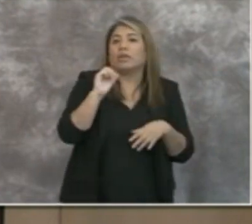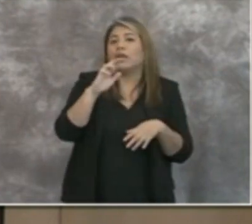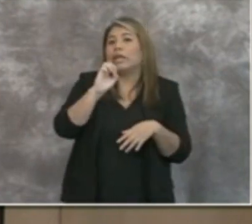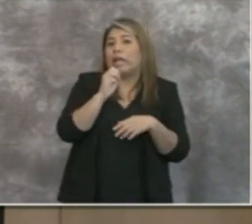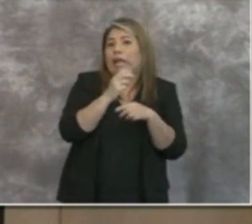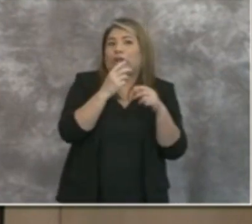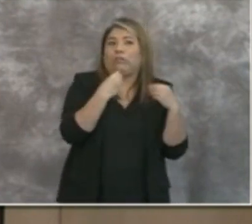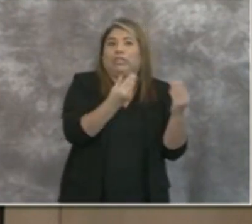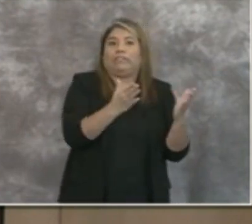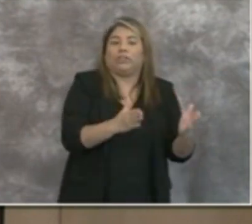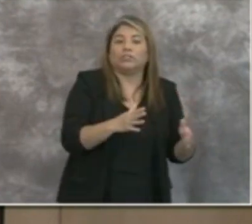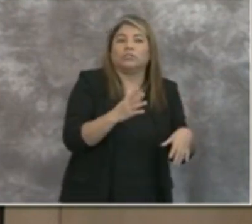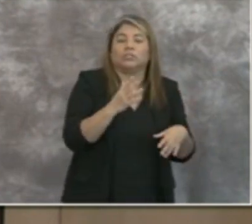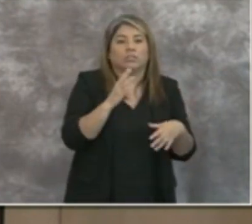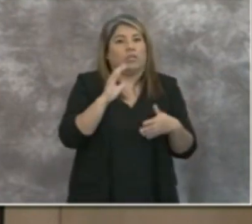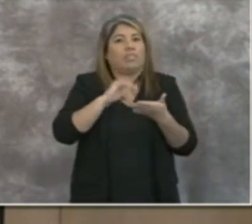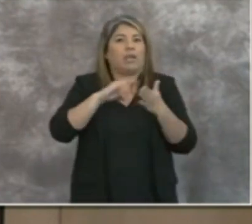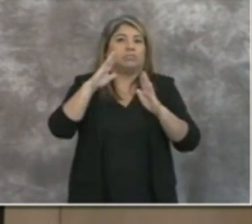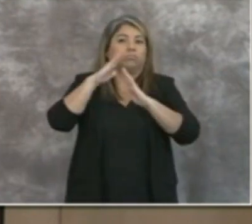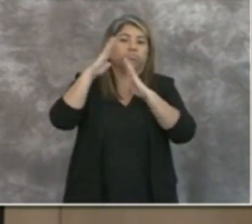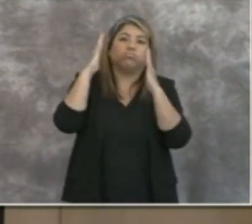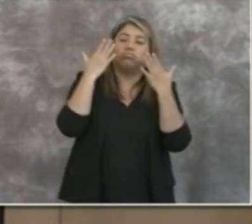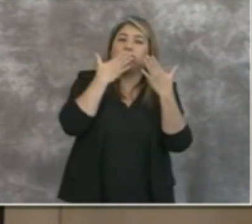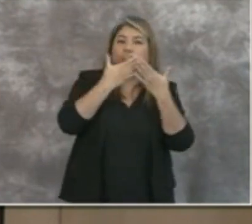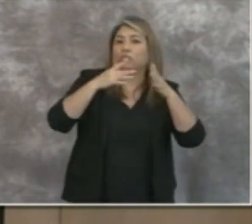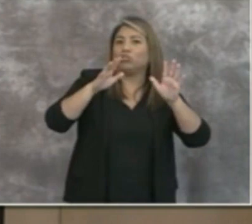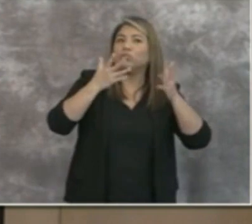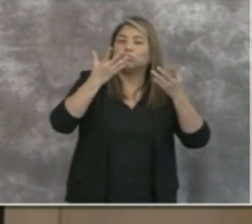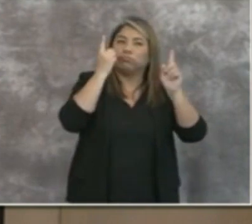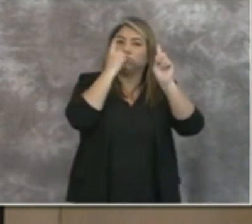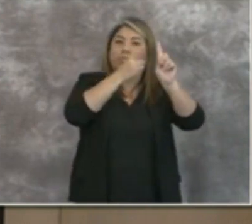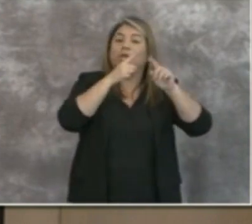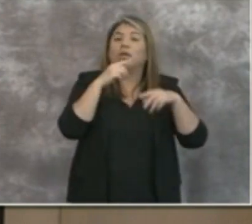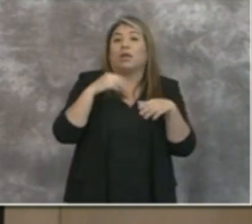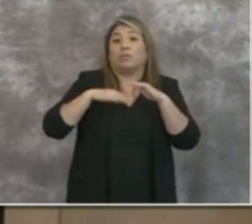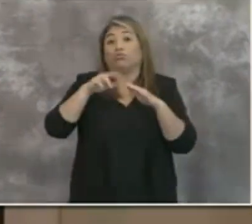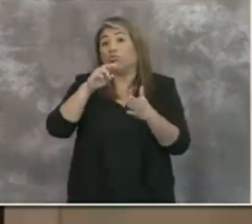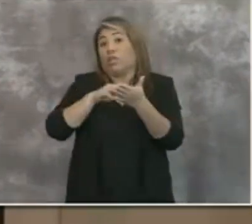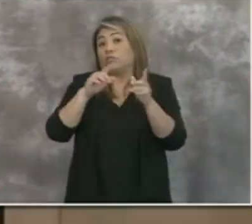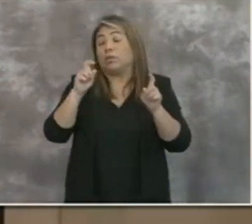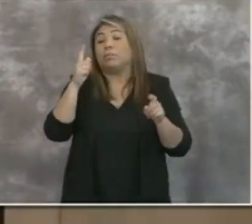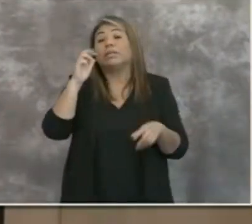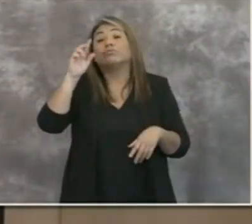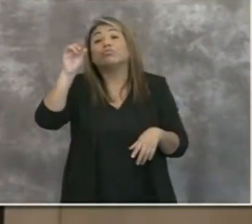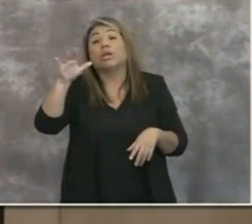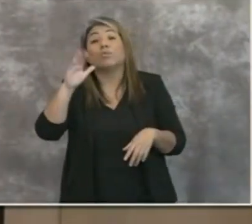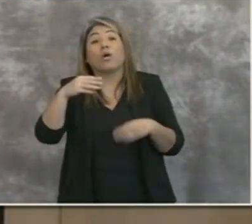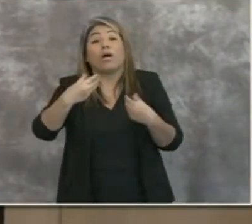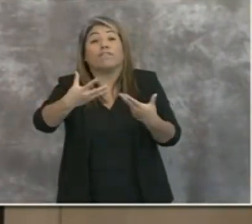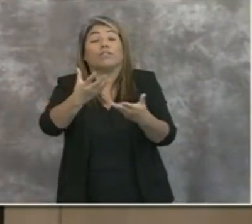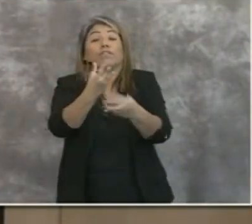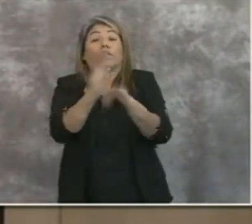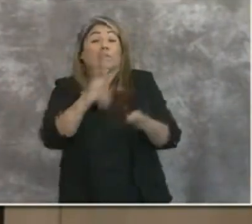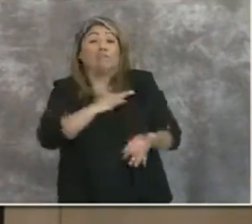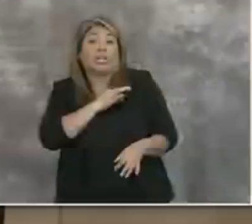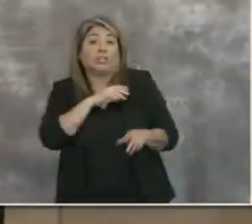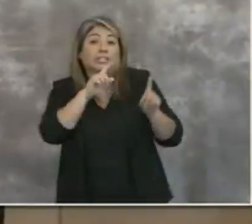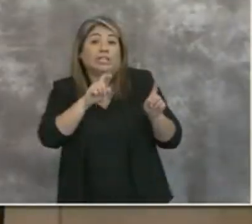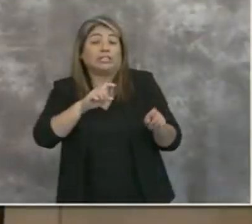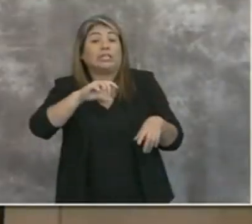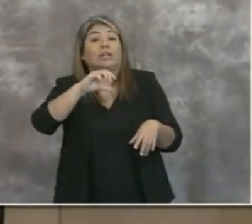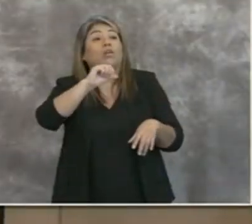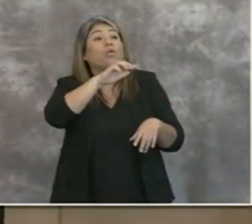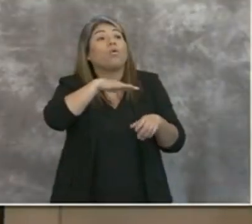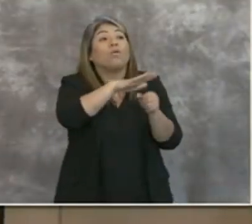that's on a daily basis, up to 2,000 tests. Because Reidy will offer free, voluntary testing at all satellite